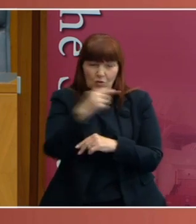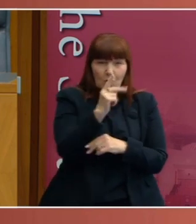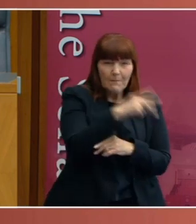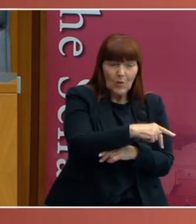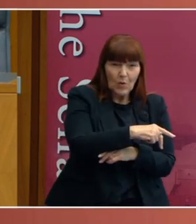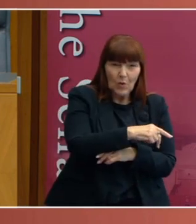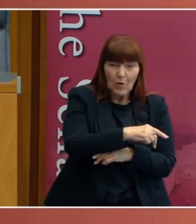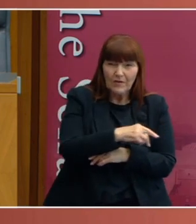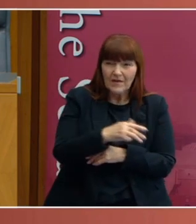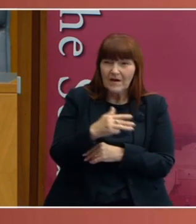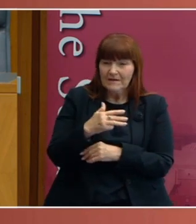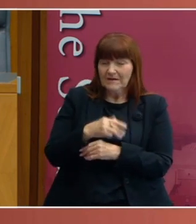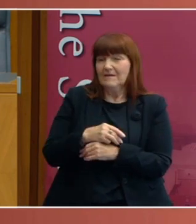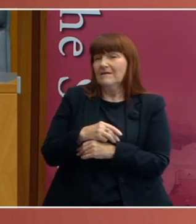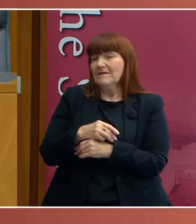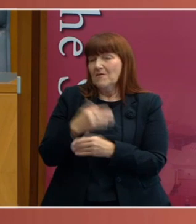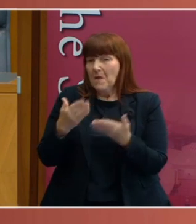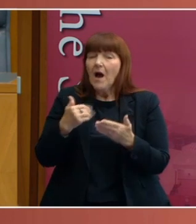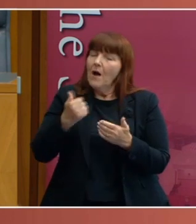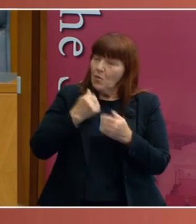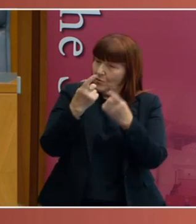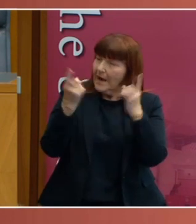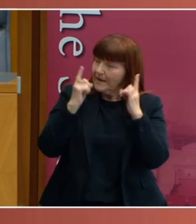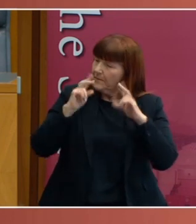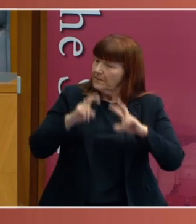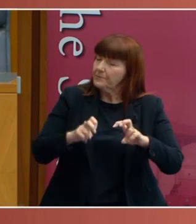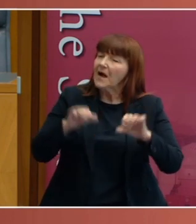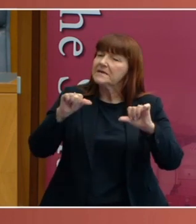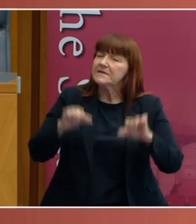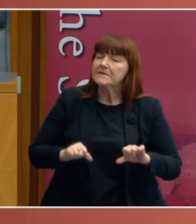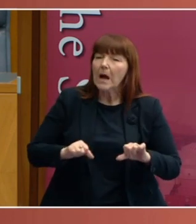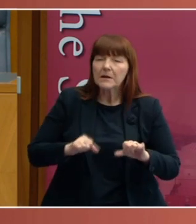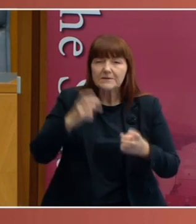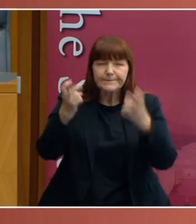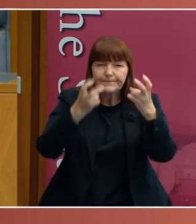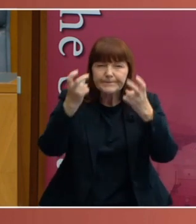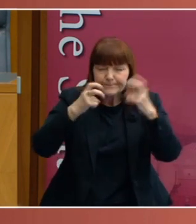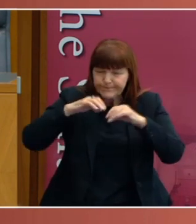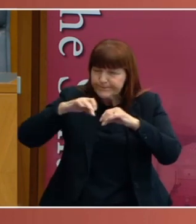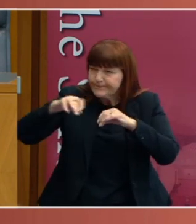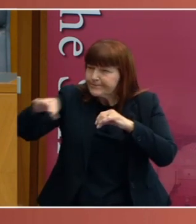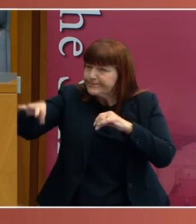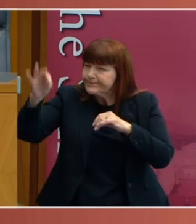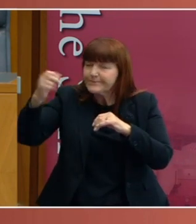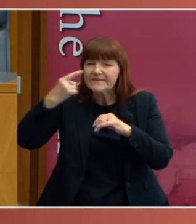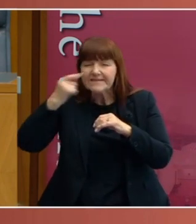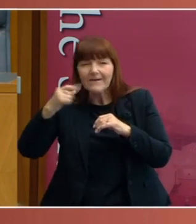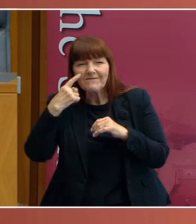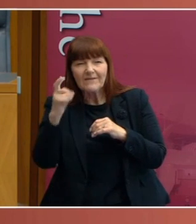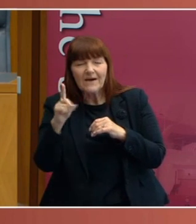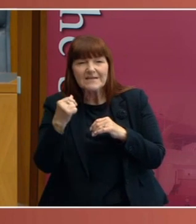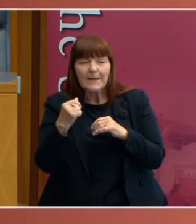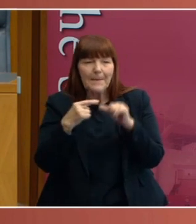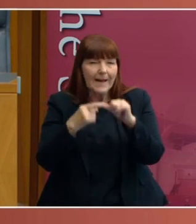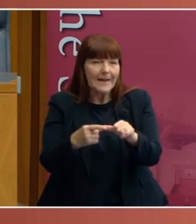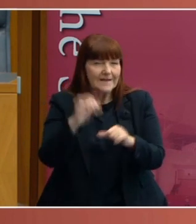Now, being the good academic I am, the first thing I did was decide to scour the archival files to see if I could find some kind